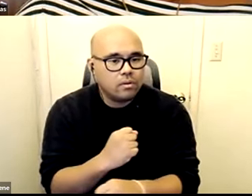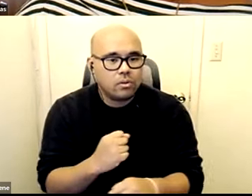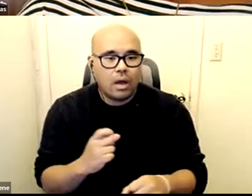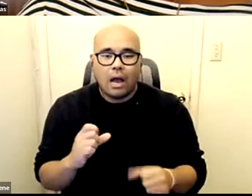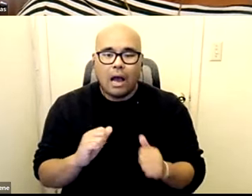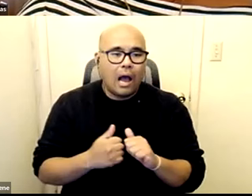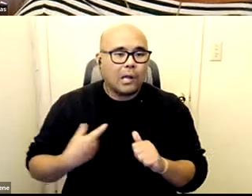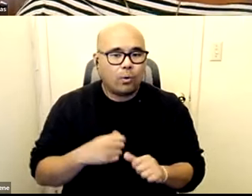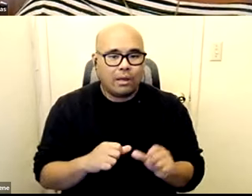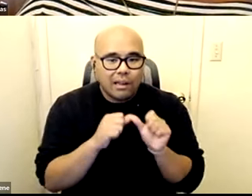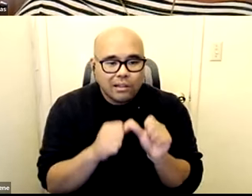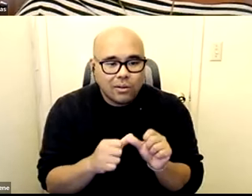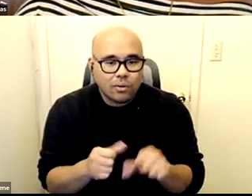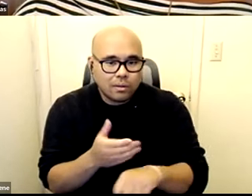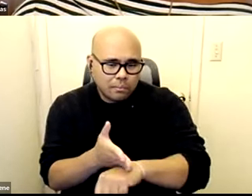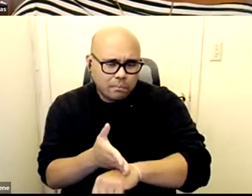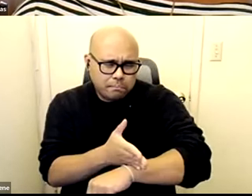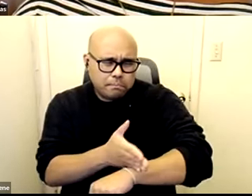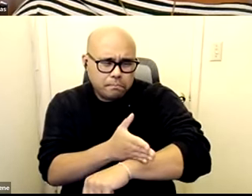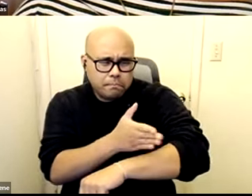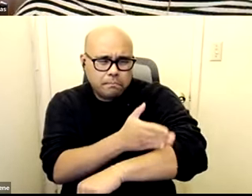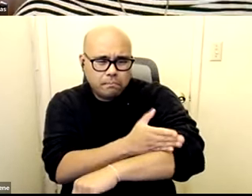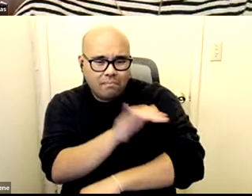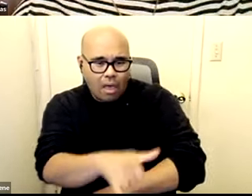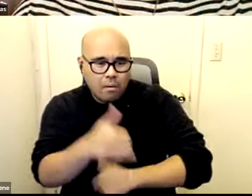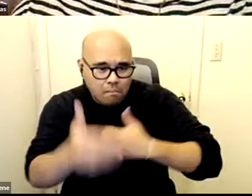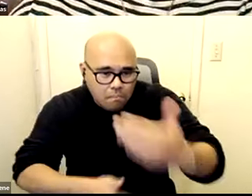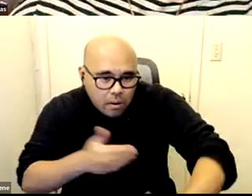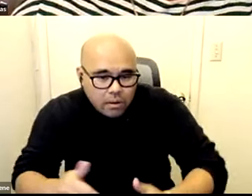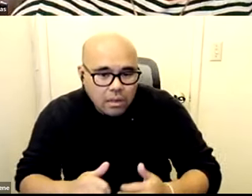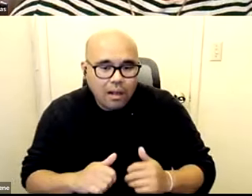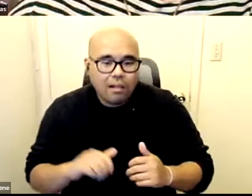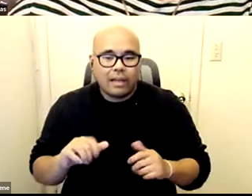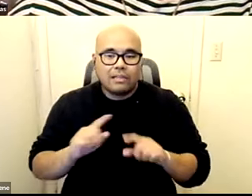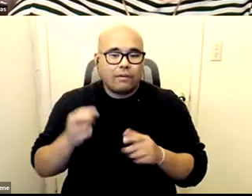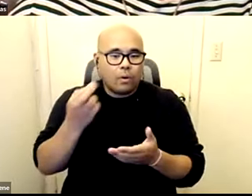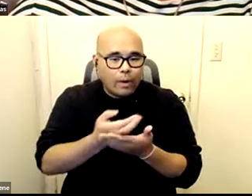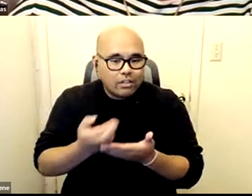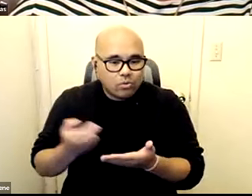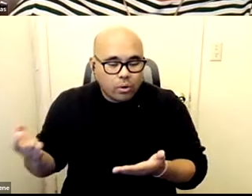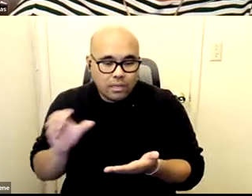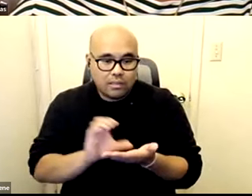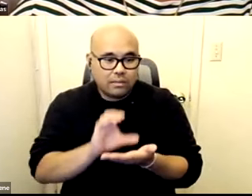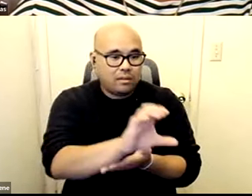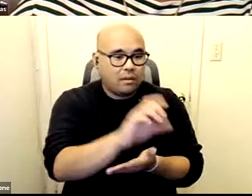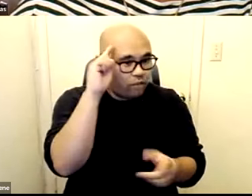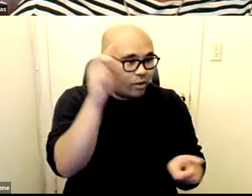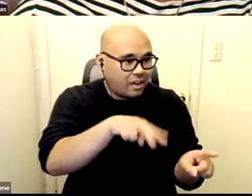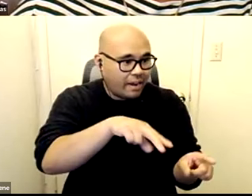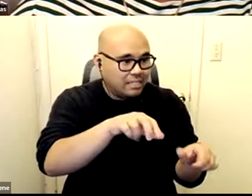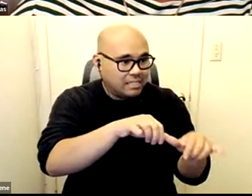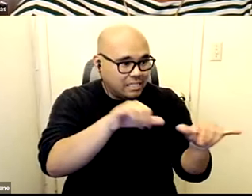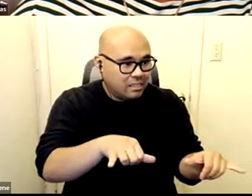on these things how can we ensure that resources that are currently being funneled into surveillance can be redirected to supports